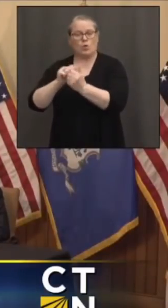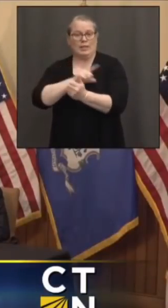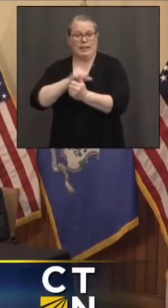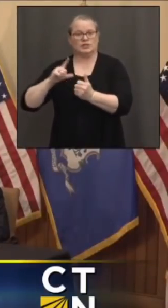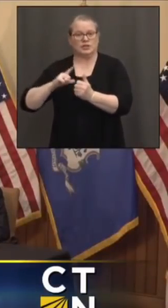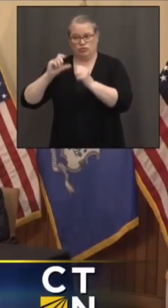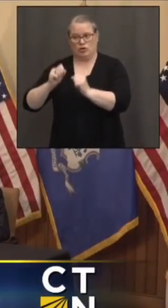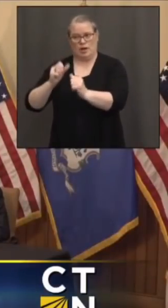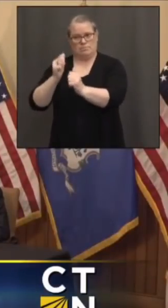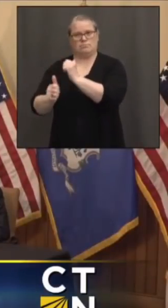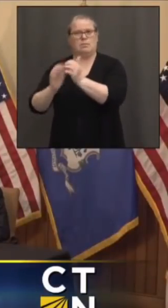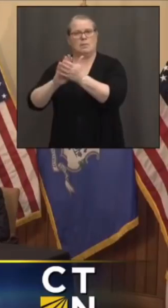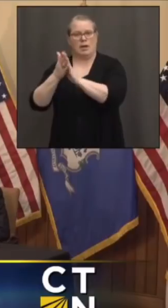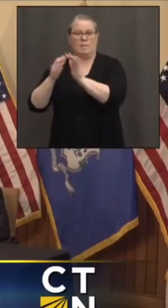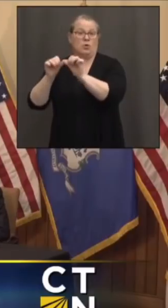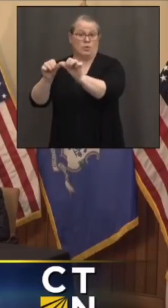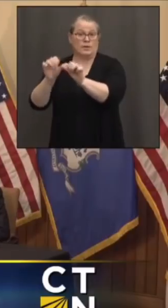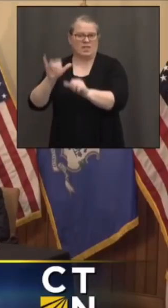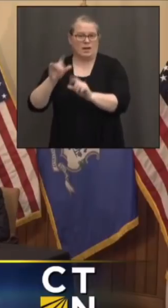I want to make it